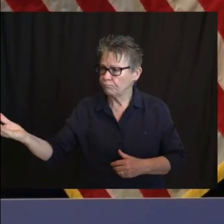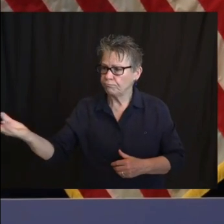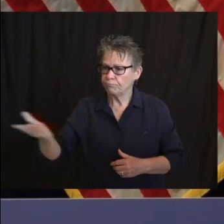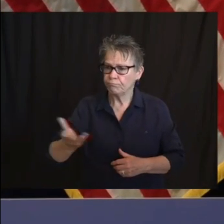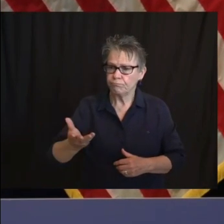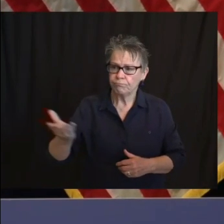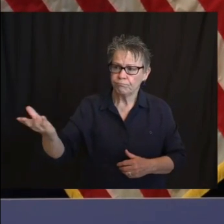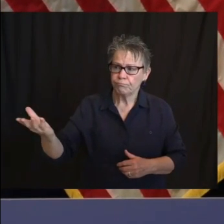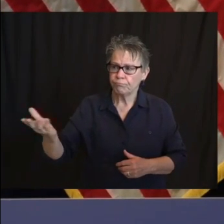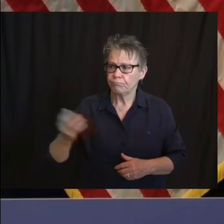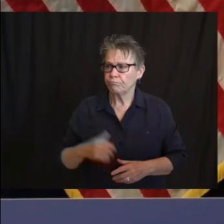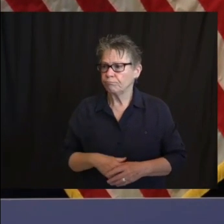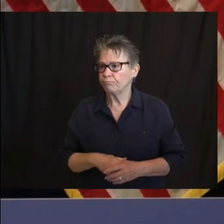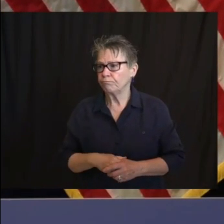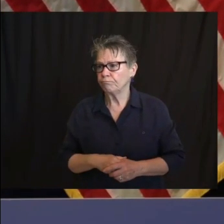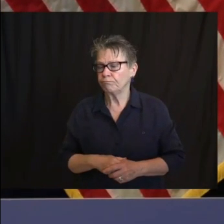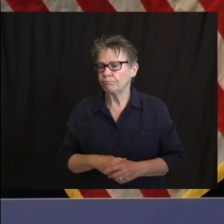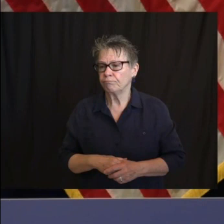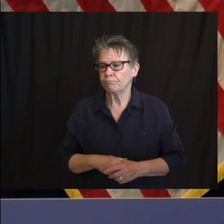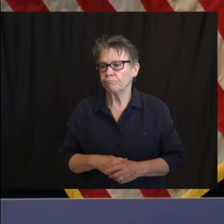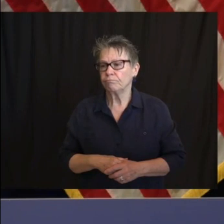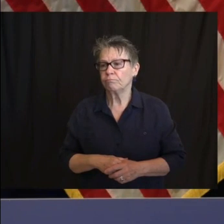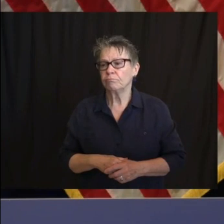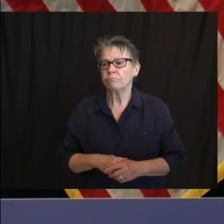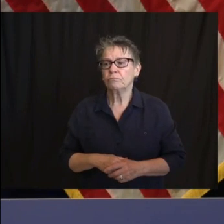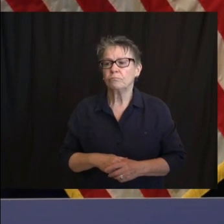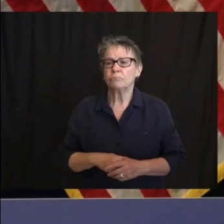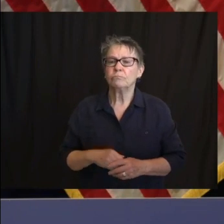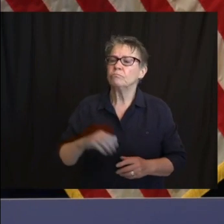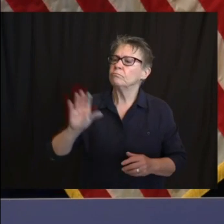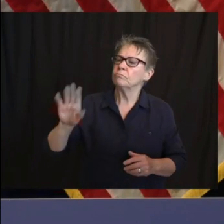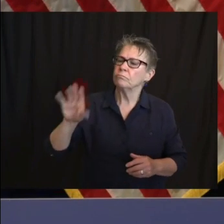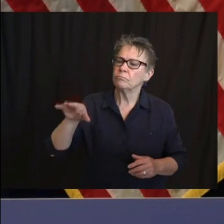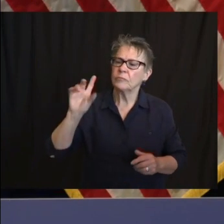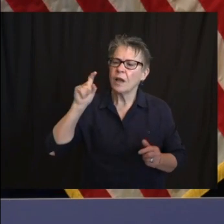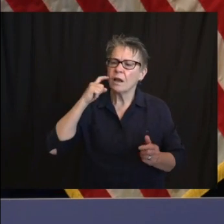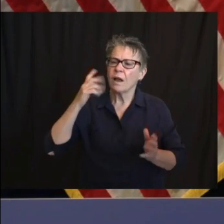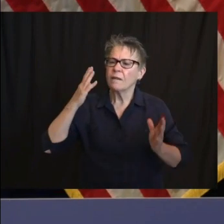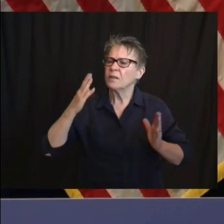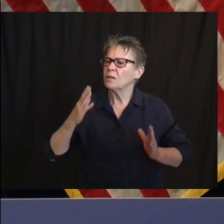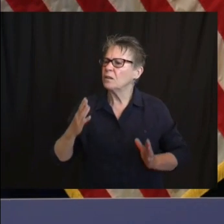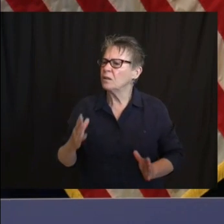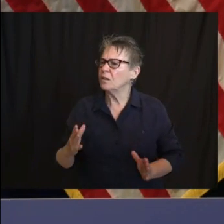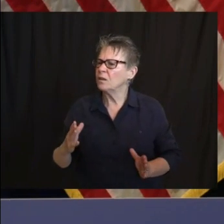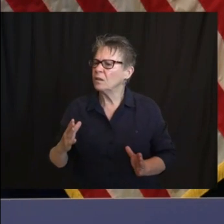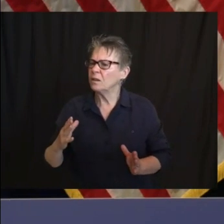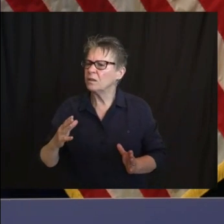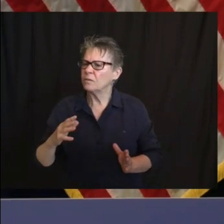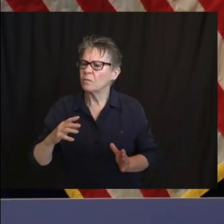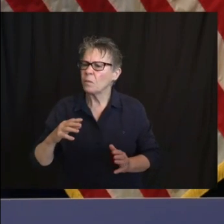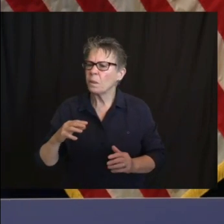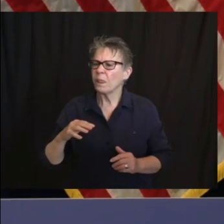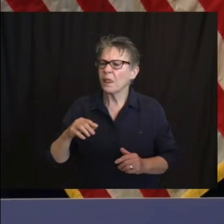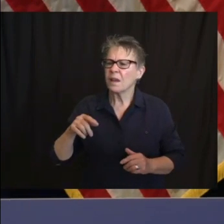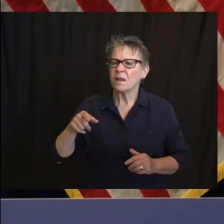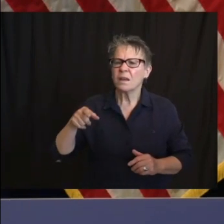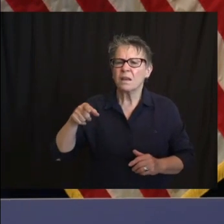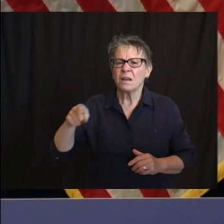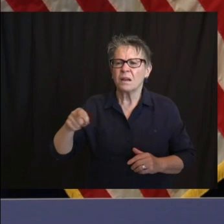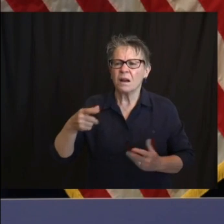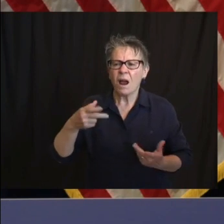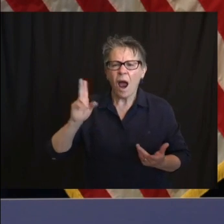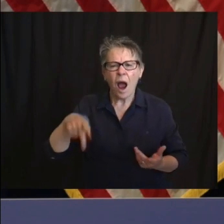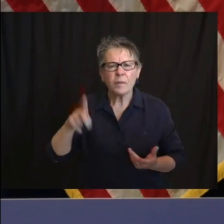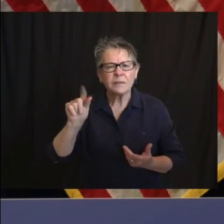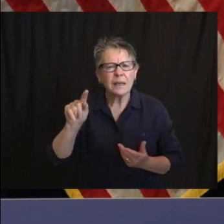there. Ian? Governor, can we get an update on the efforts to hire contact tracers, including the timing of the RFQ and